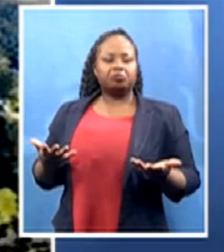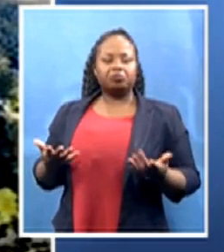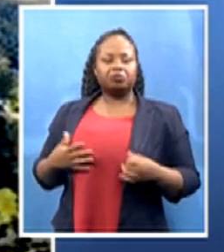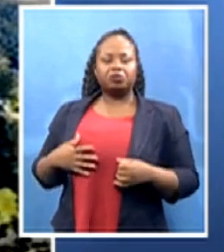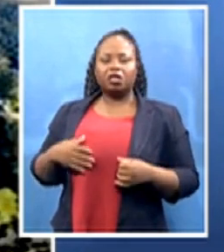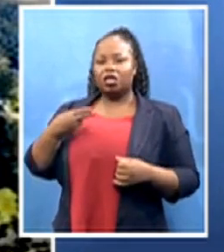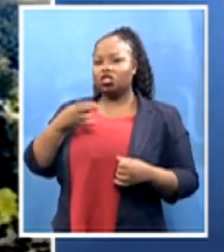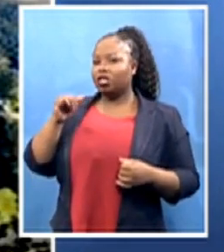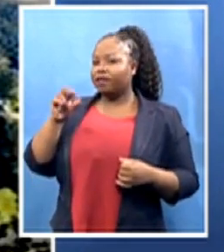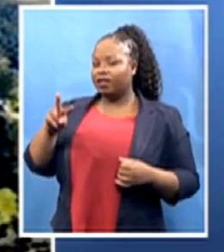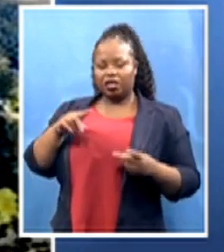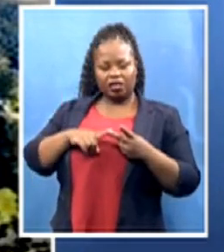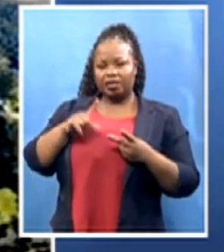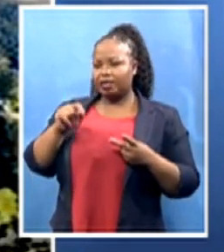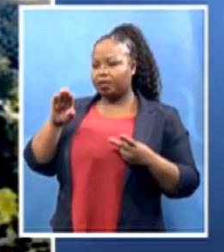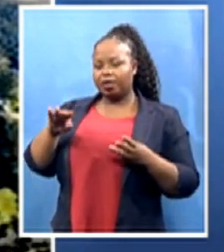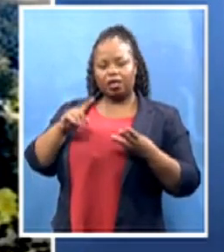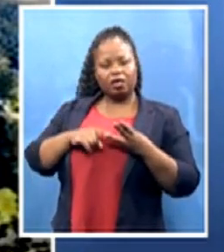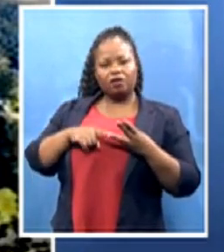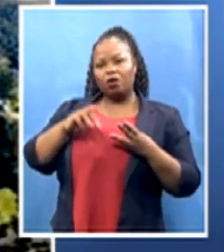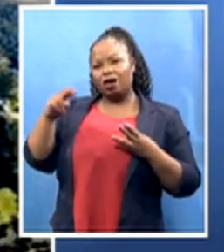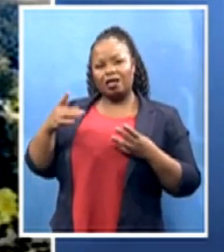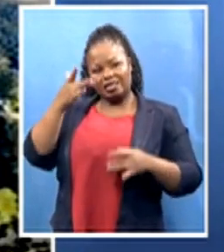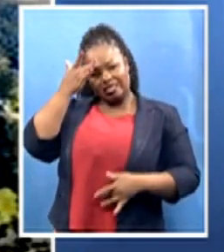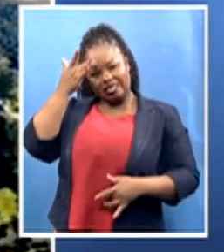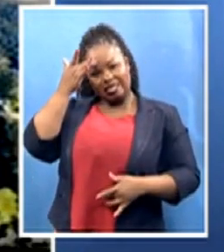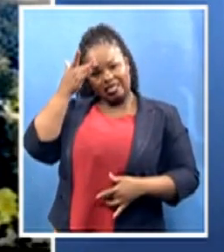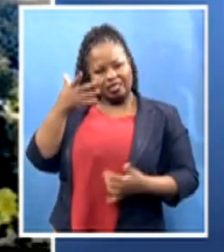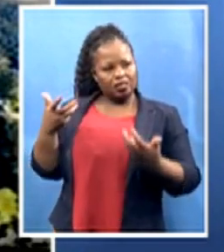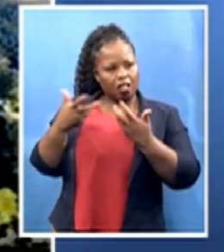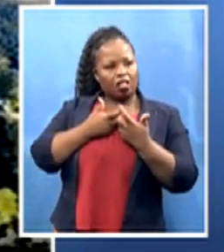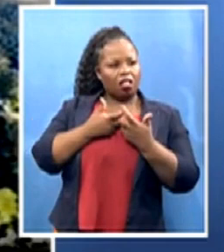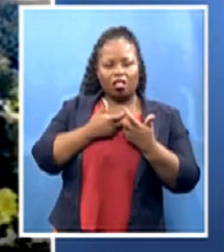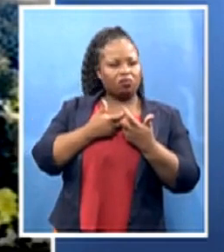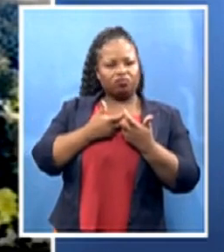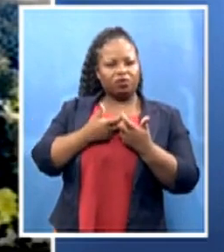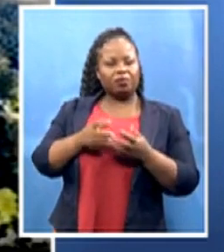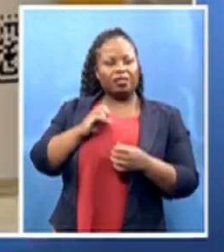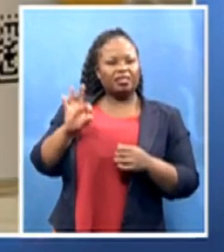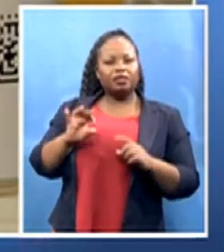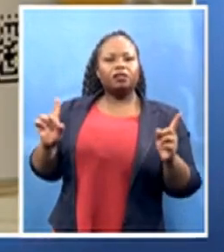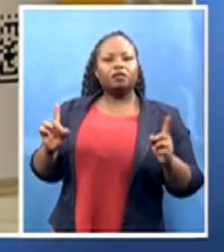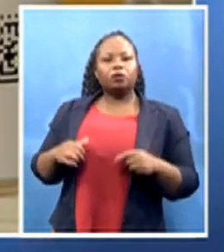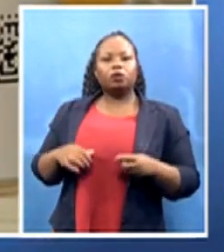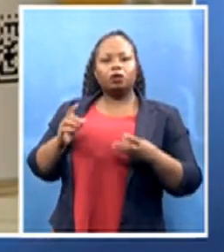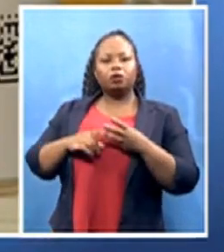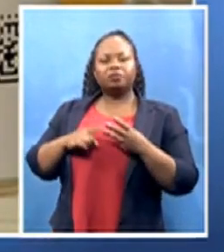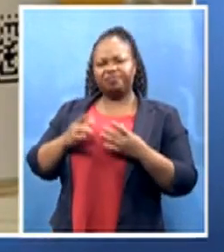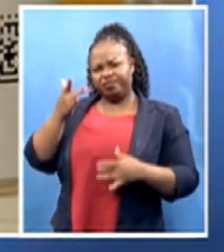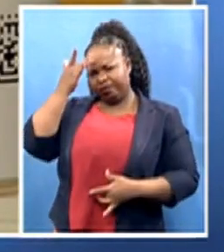with those kinds of diseases. So those people, unless they are incredibly ill, should still be receiving the vaccine.